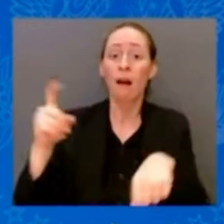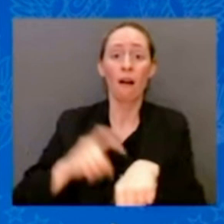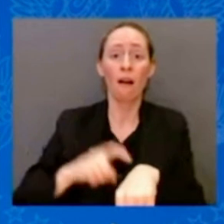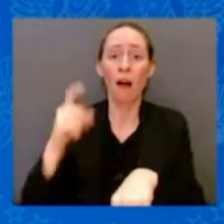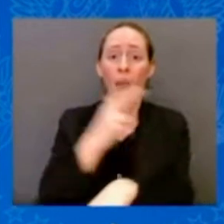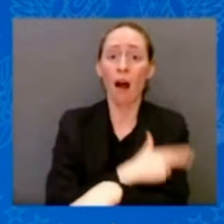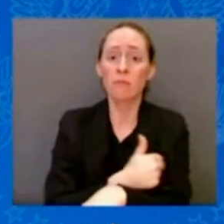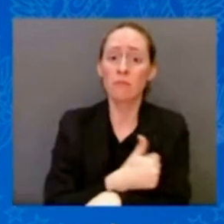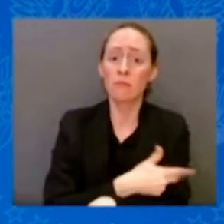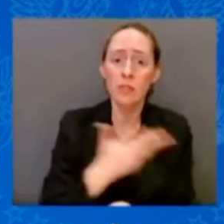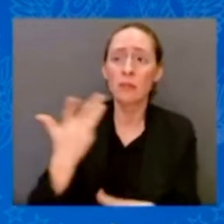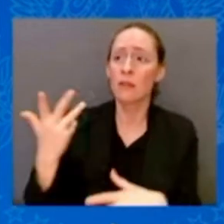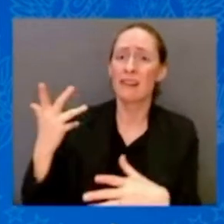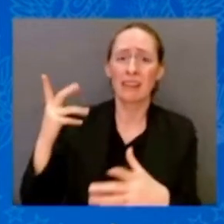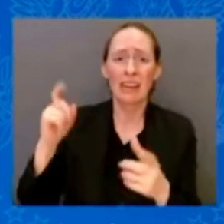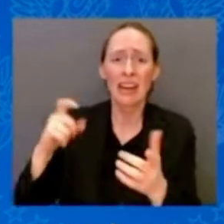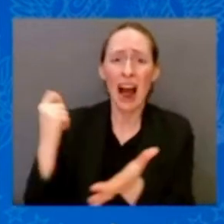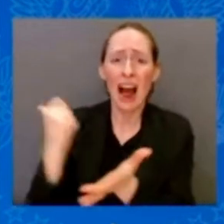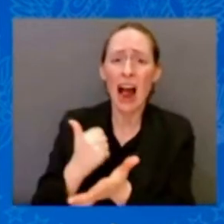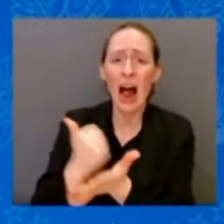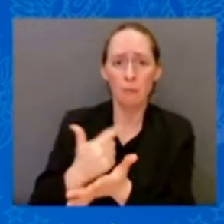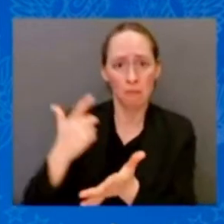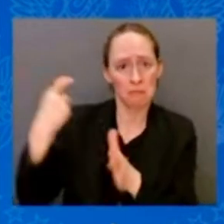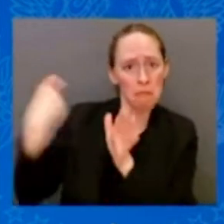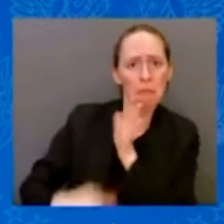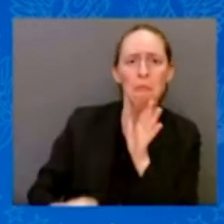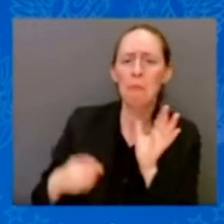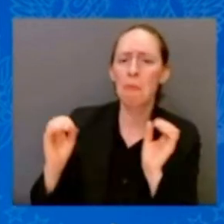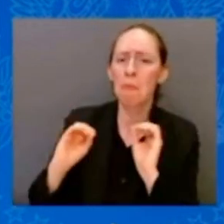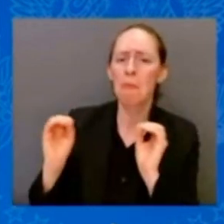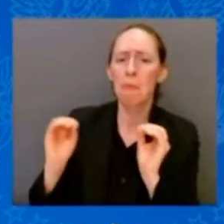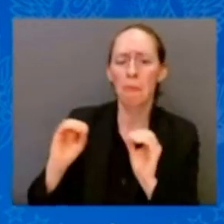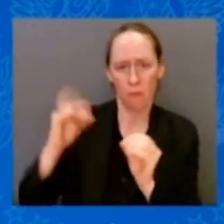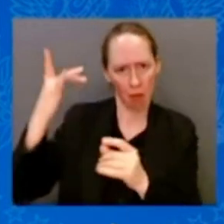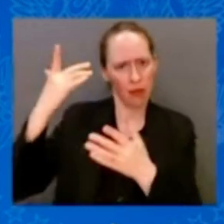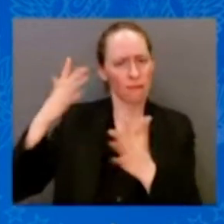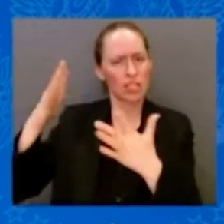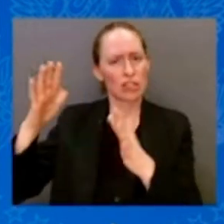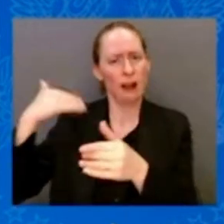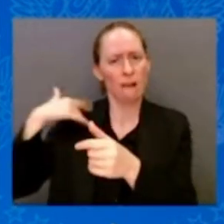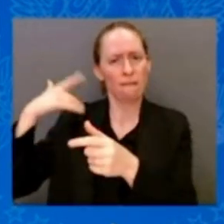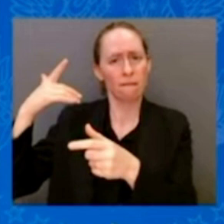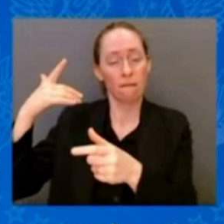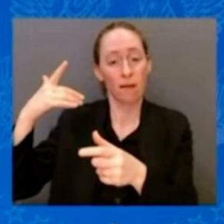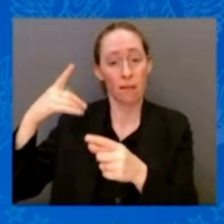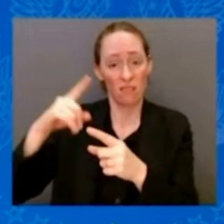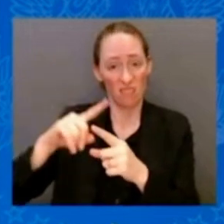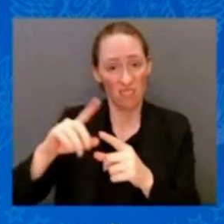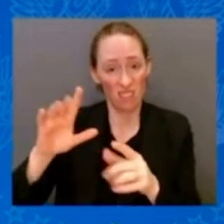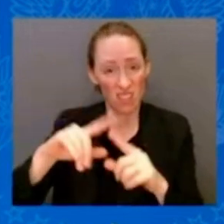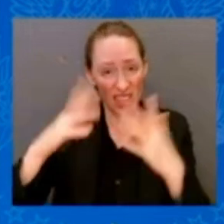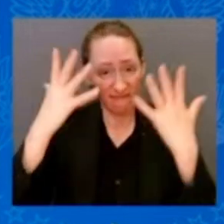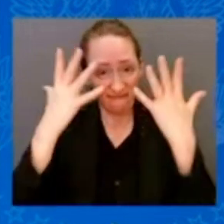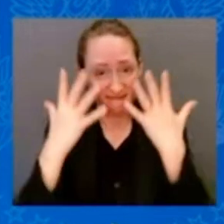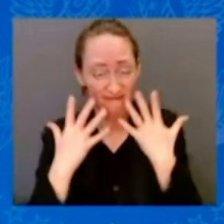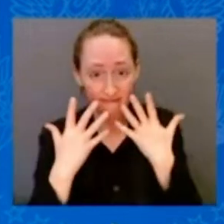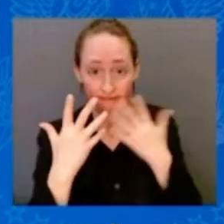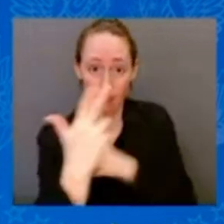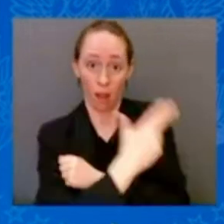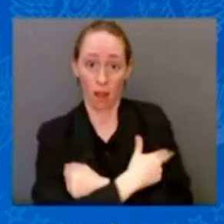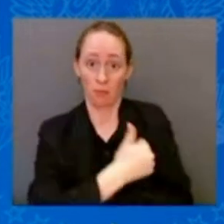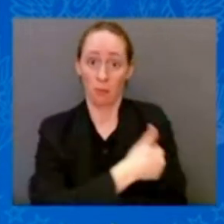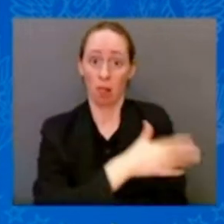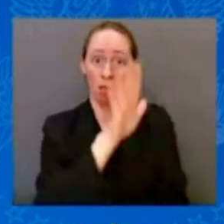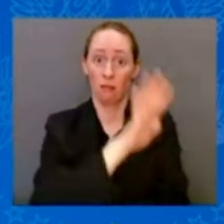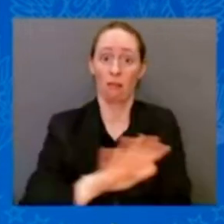they come through the door. But eight rural hospitals have already closed in Florida since 2005 — eight. And seven others are at